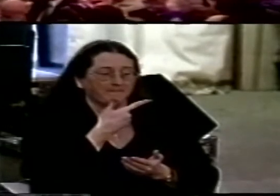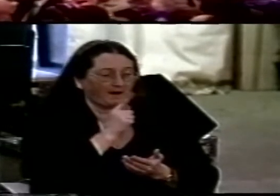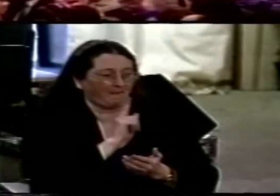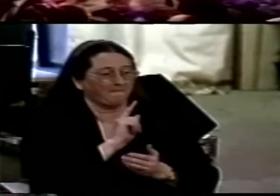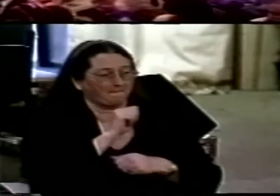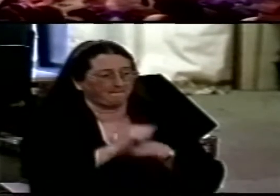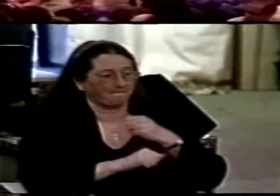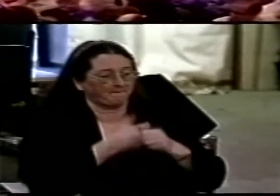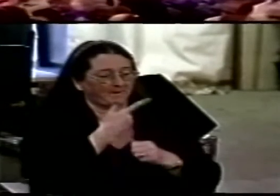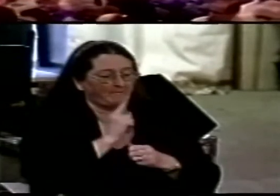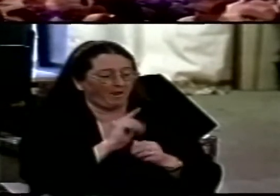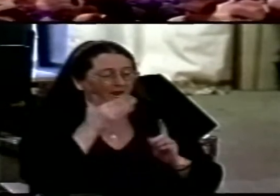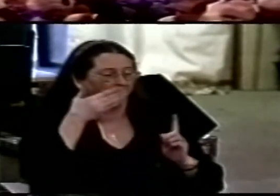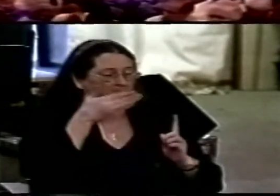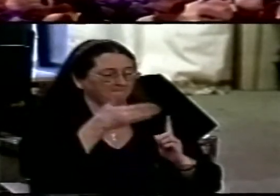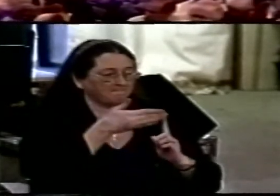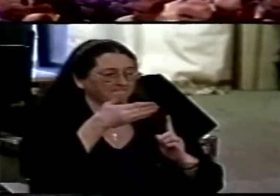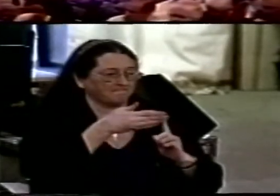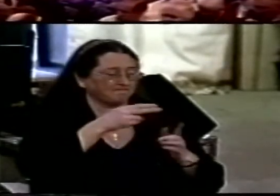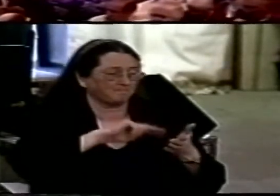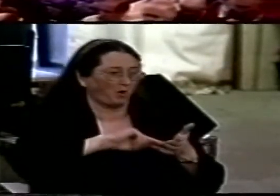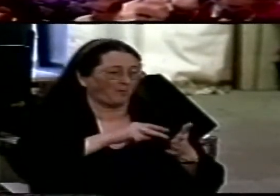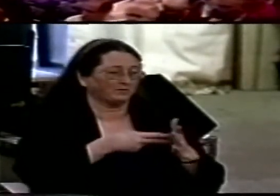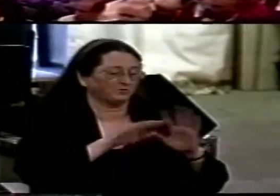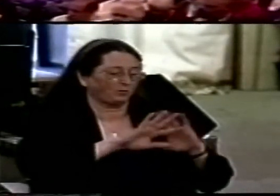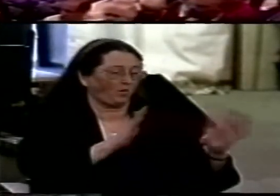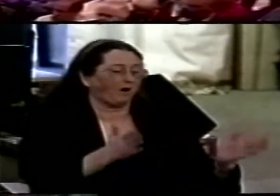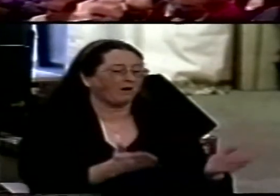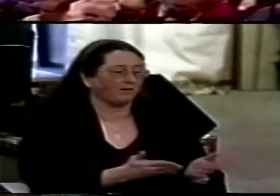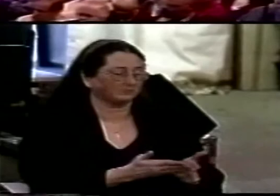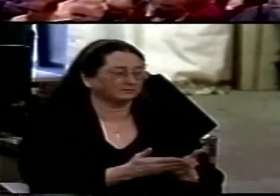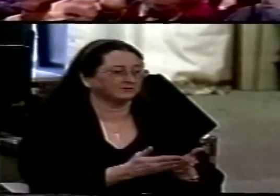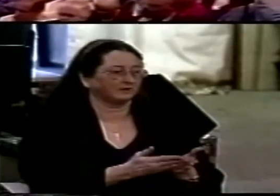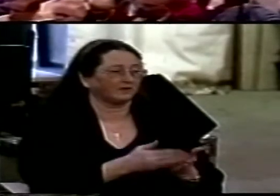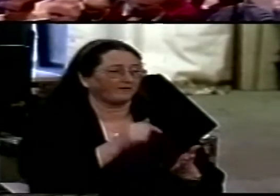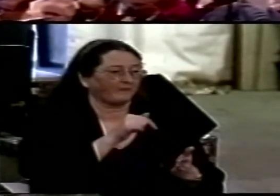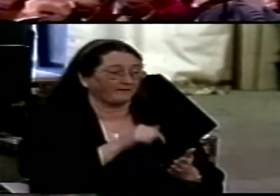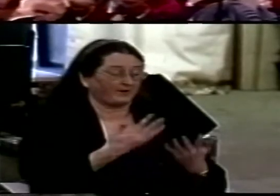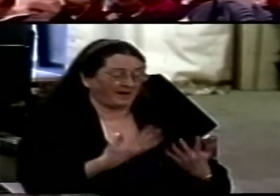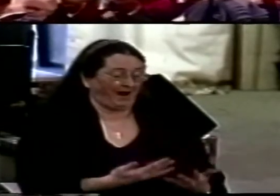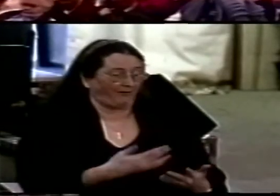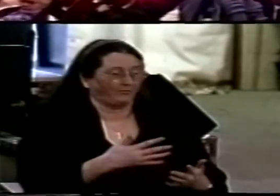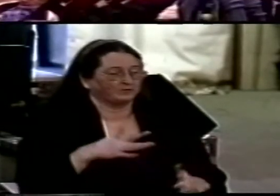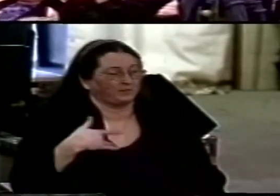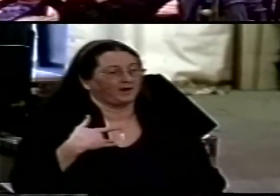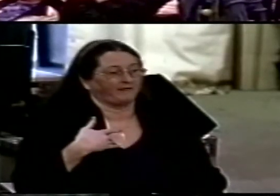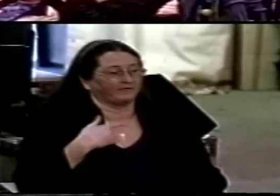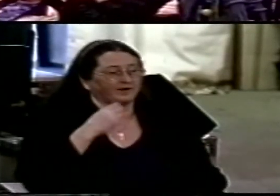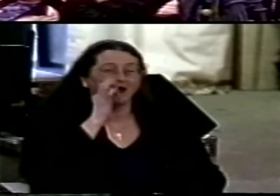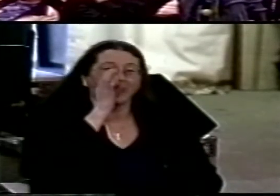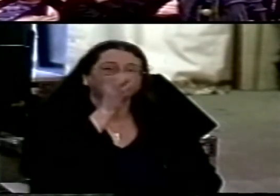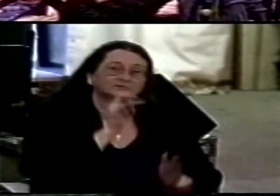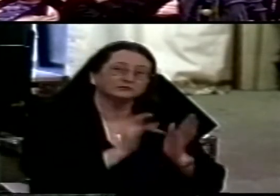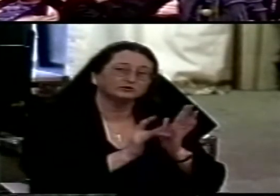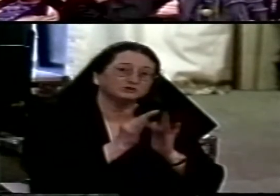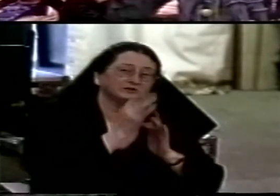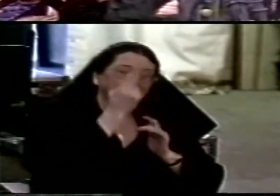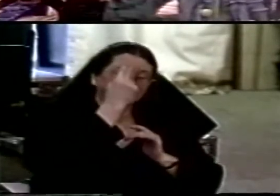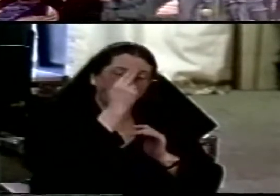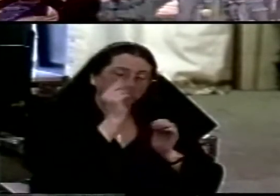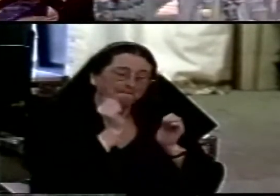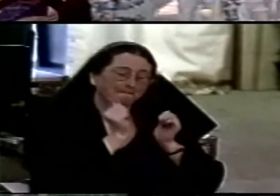in your world for these times we ask it in Jesus' name Amen